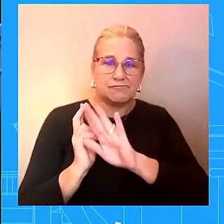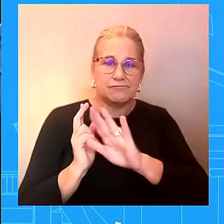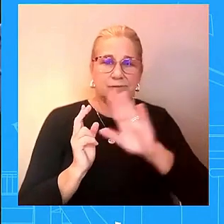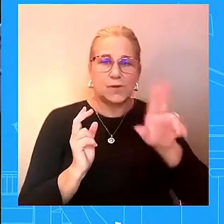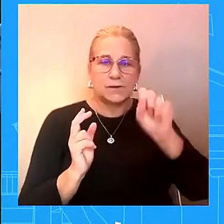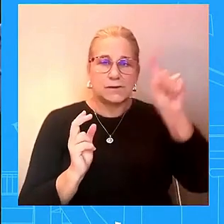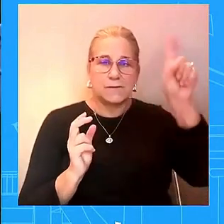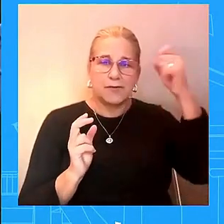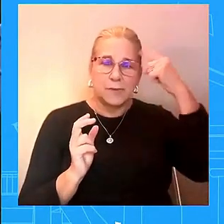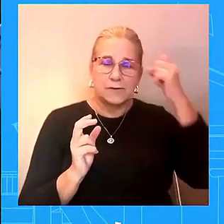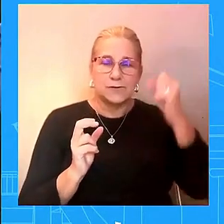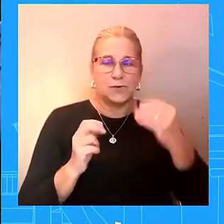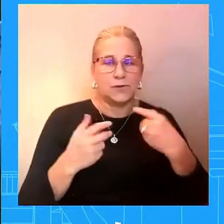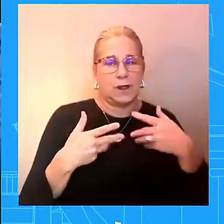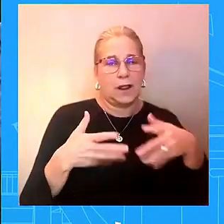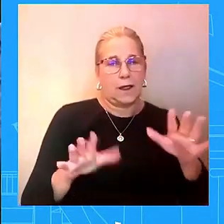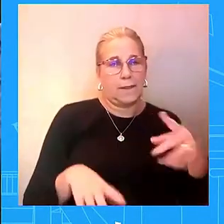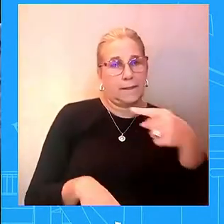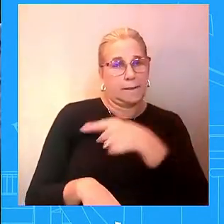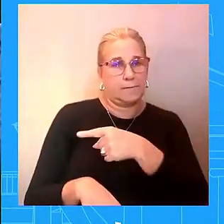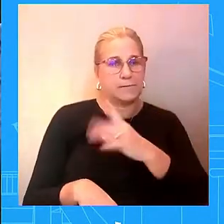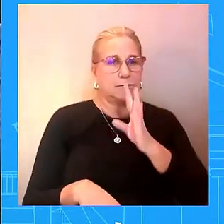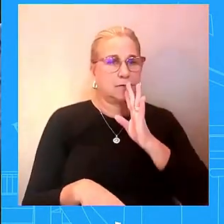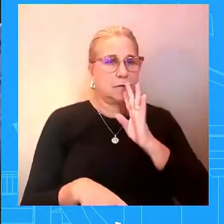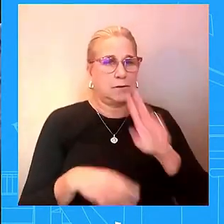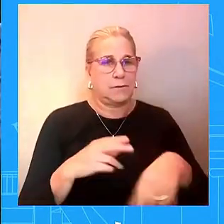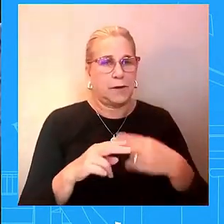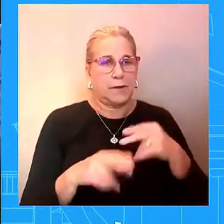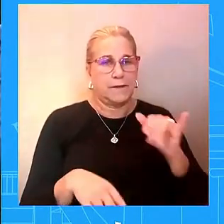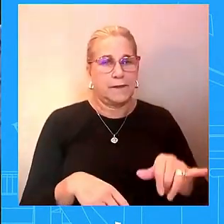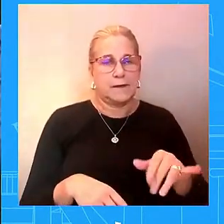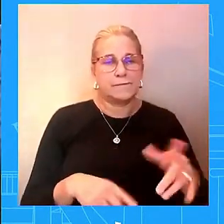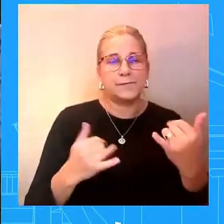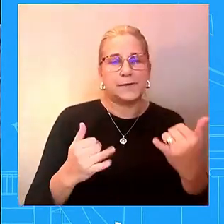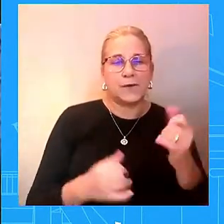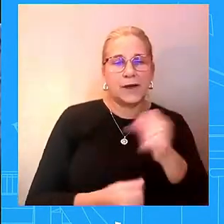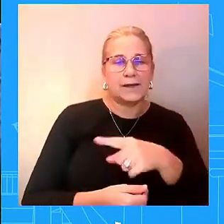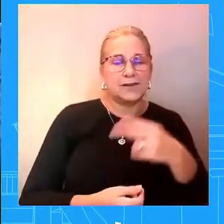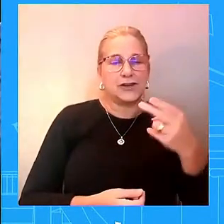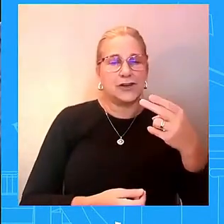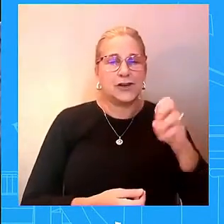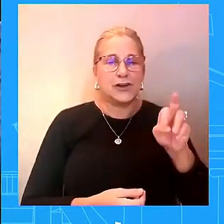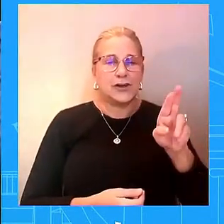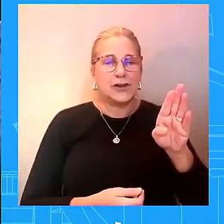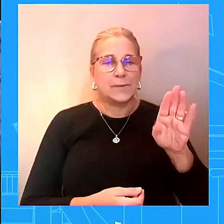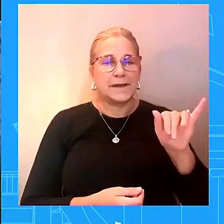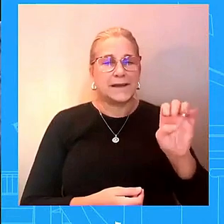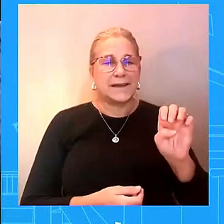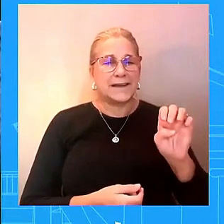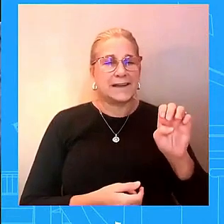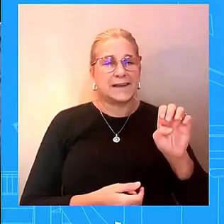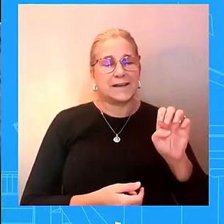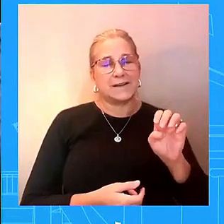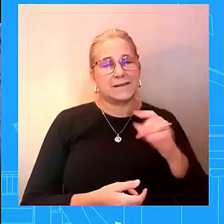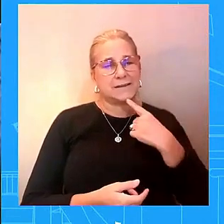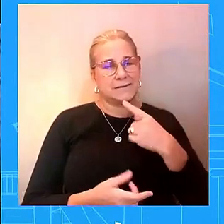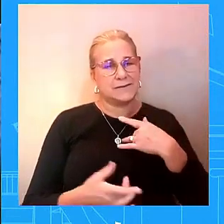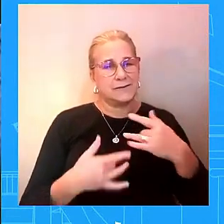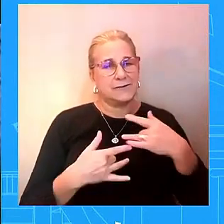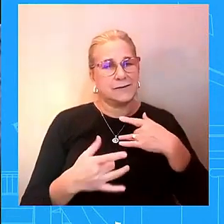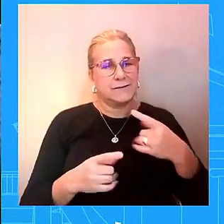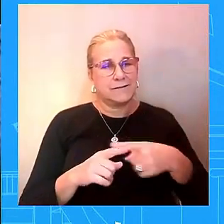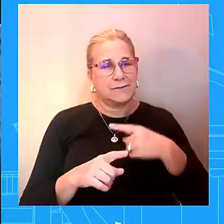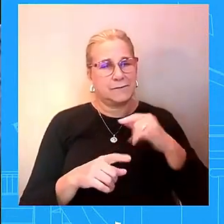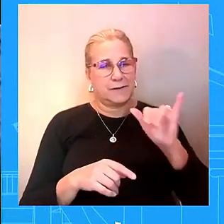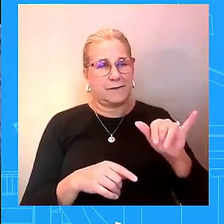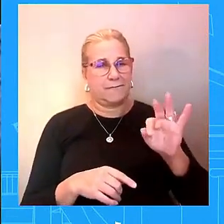the concern as stemming from the fact that they were in the public domain so well it's true and as he talked about it the implication was